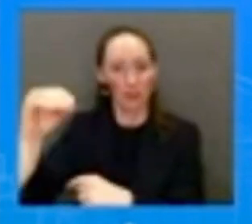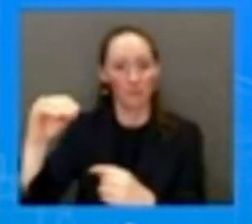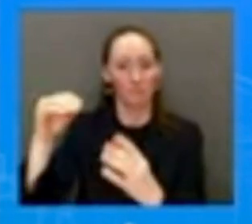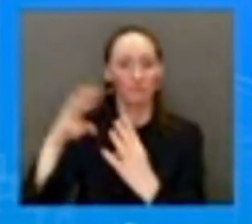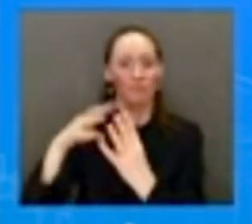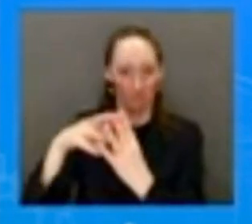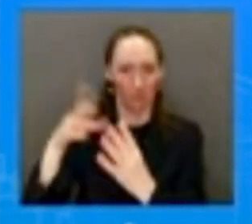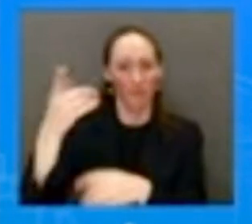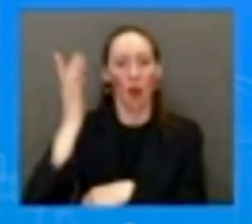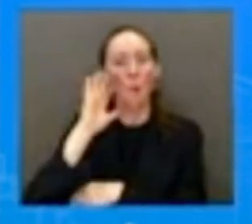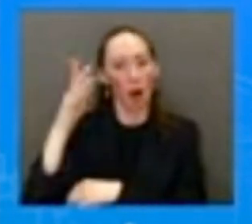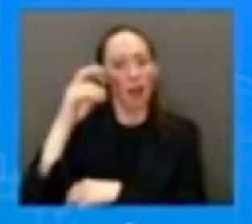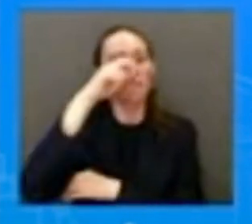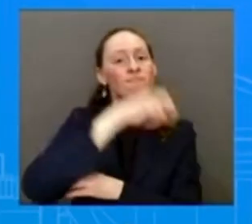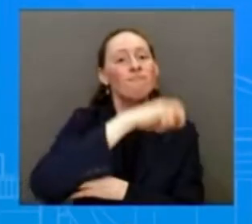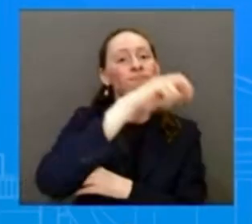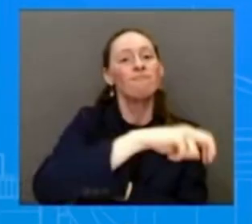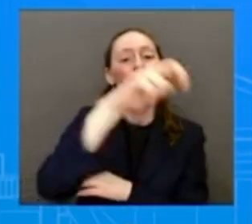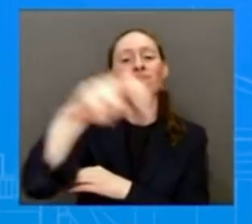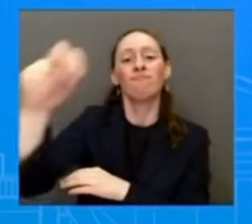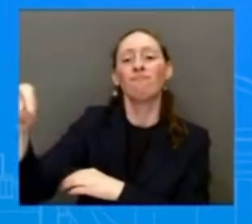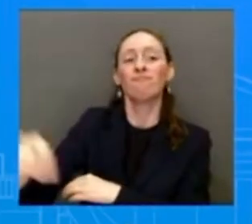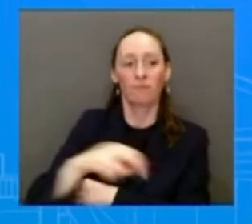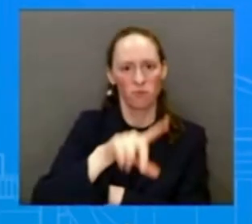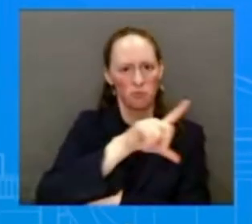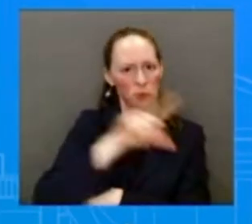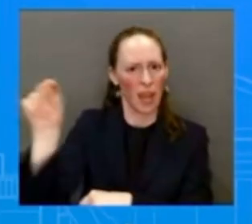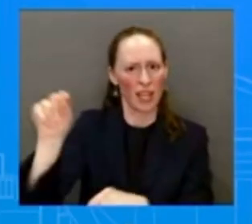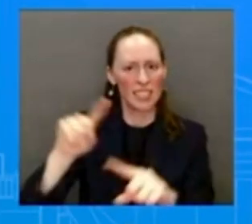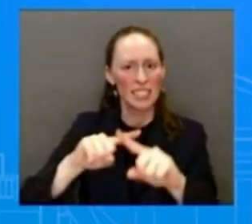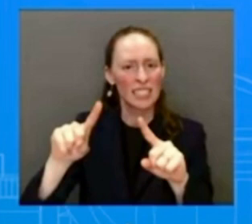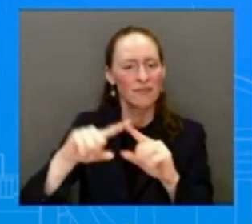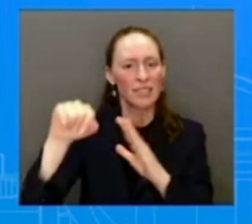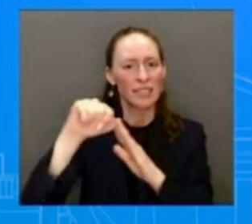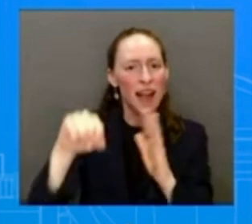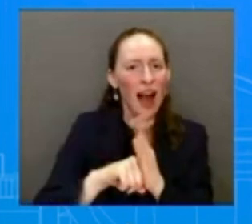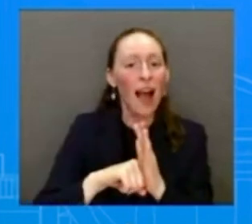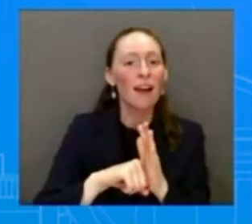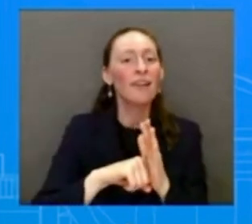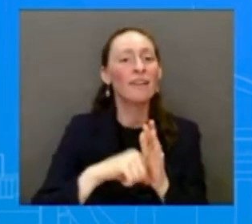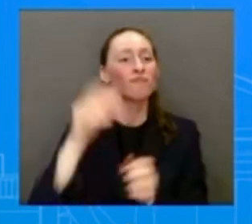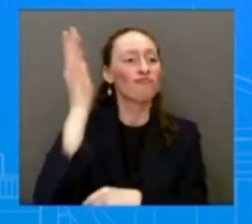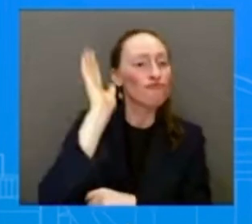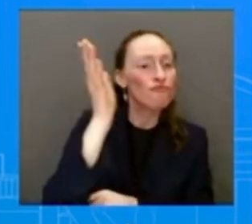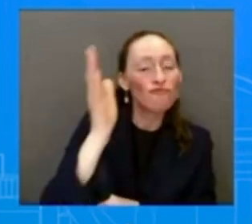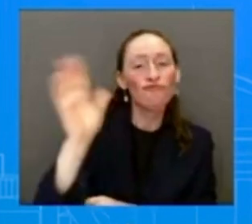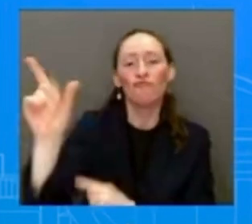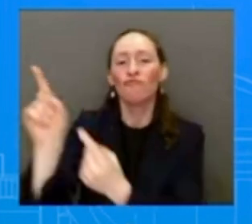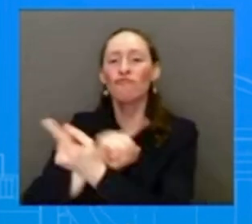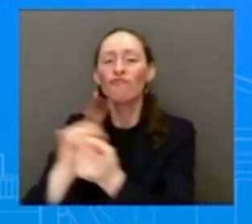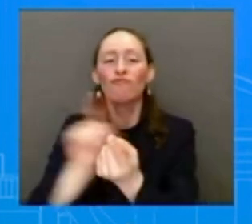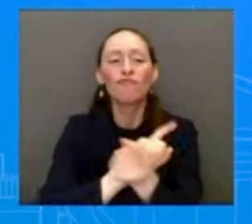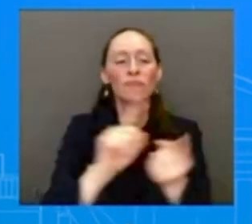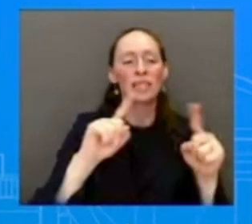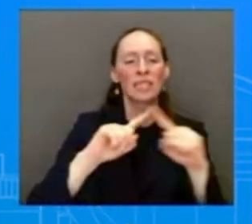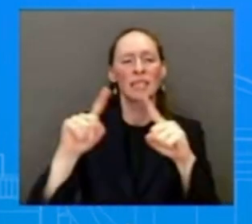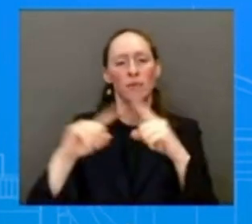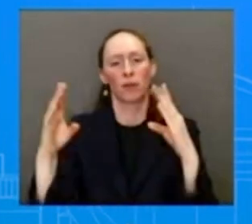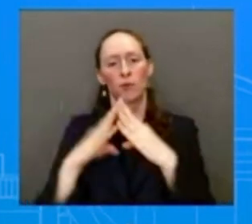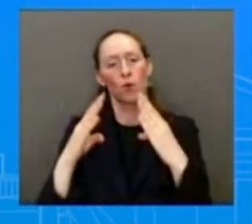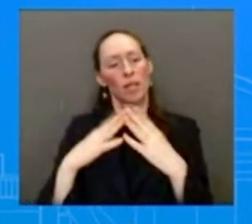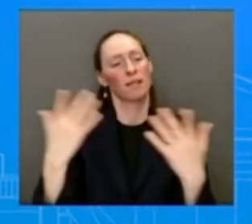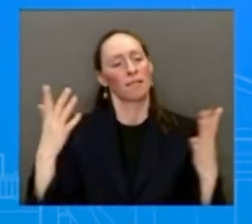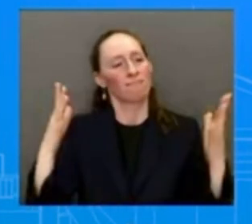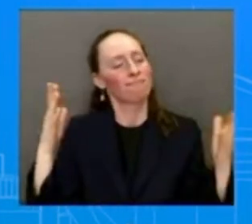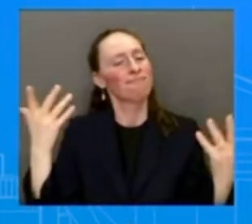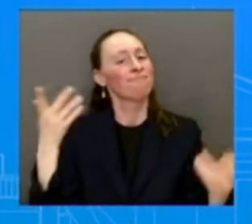benefiting from investing in America agenda. This includes places that are seeing new and expanded manufacturing